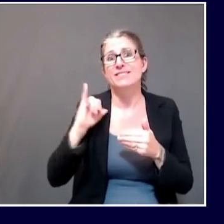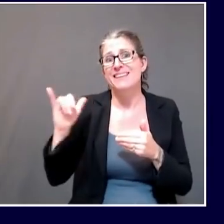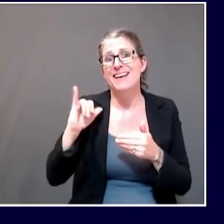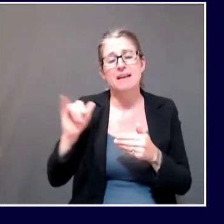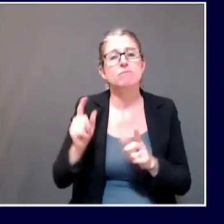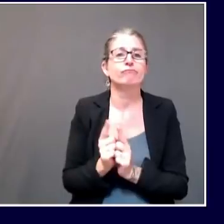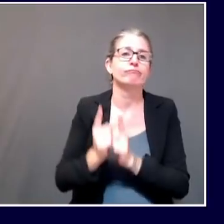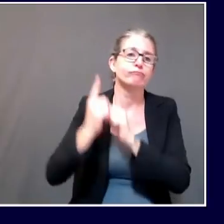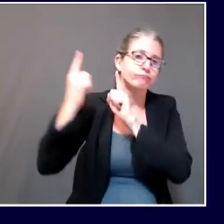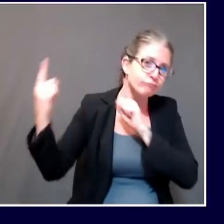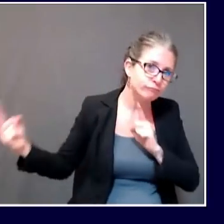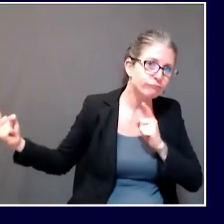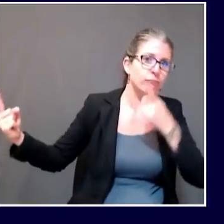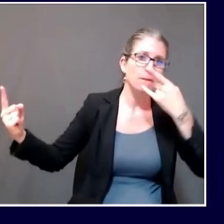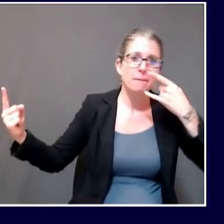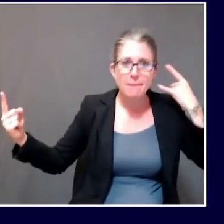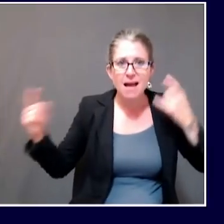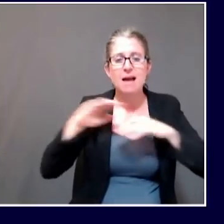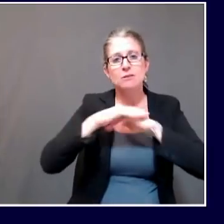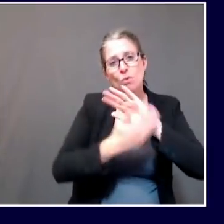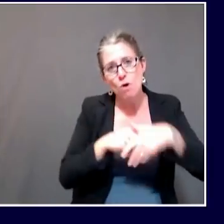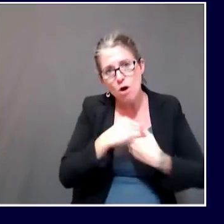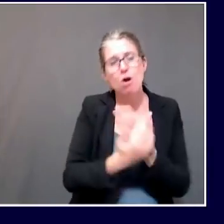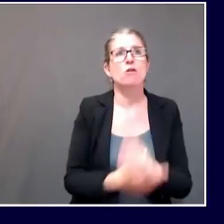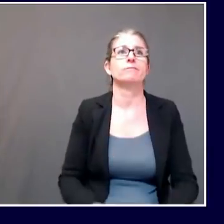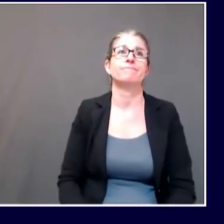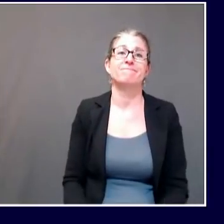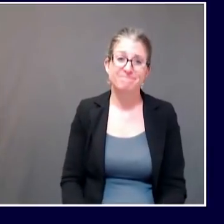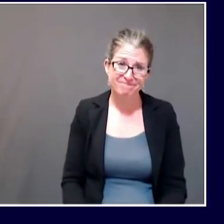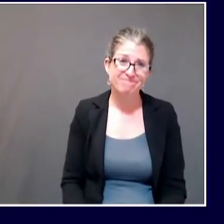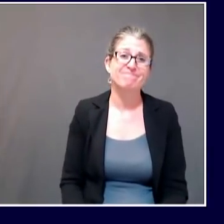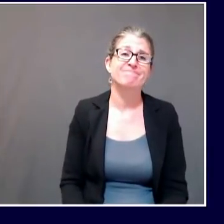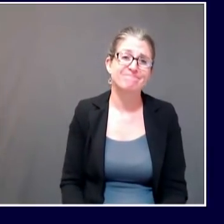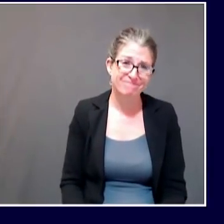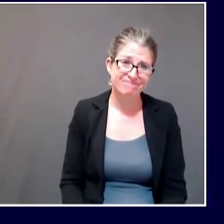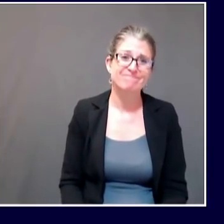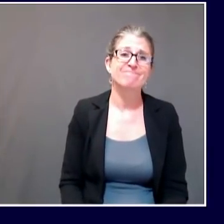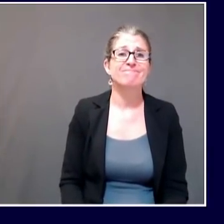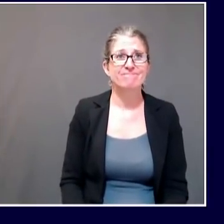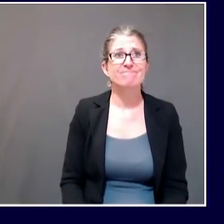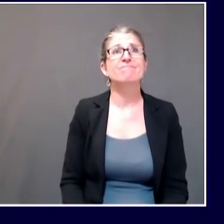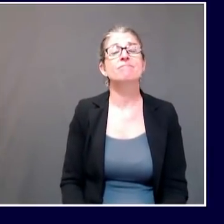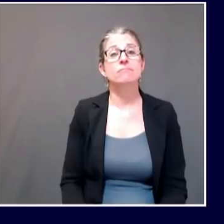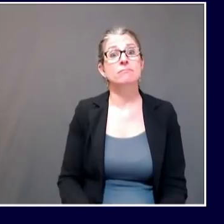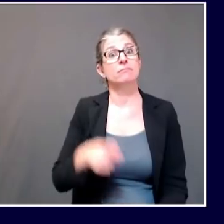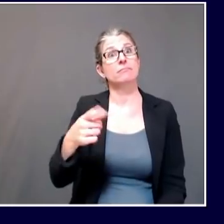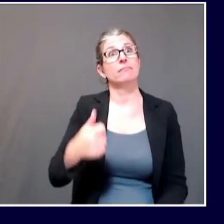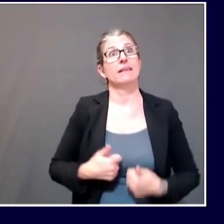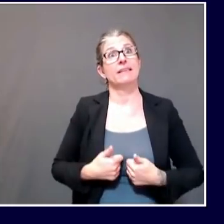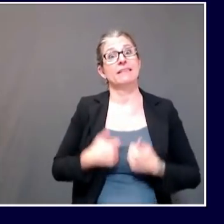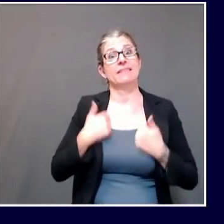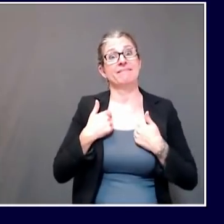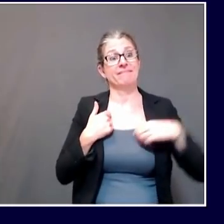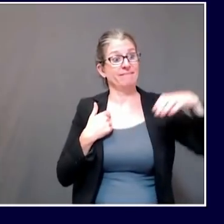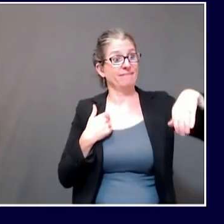times. By virtue of living next to a church, there is not an elevated risk. We certainly don't want to make the church a pariah in that